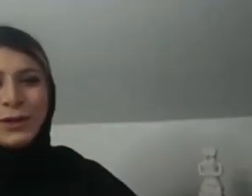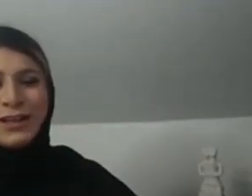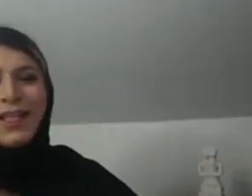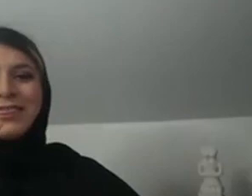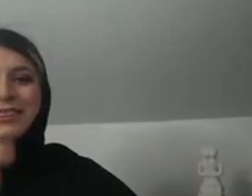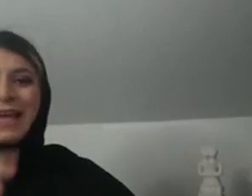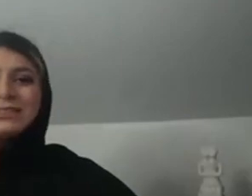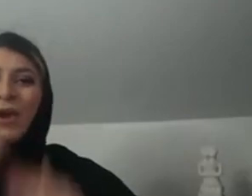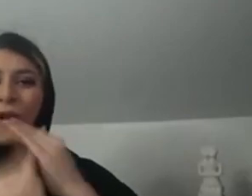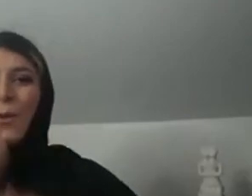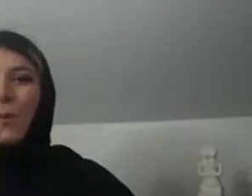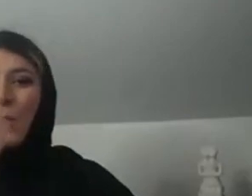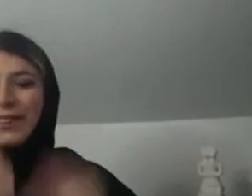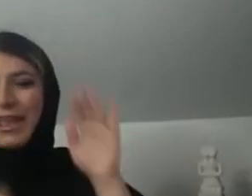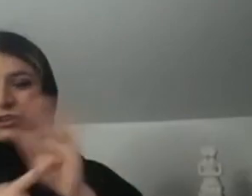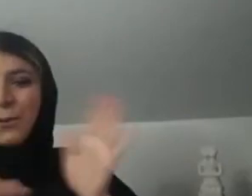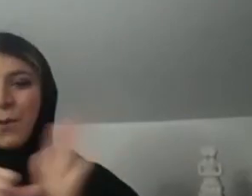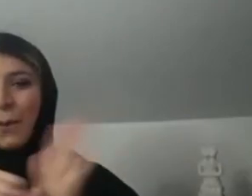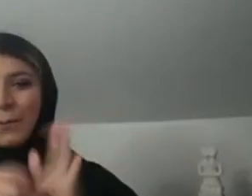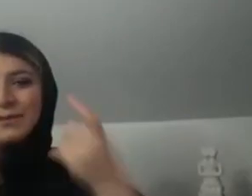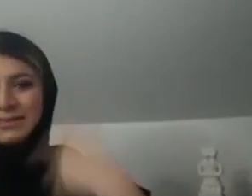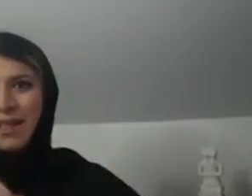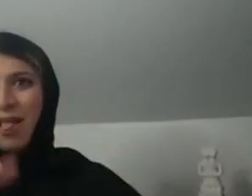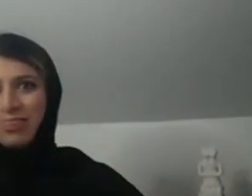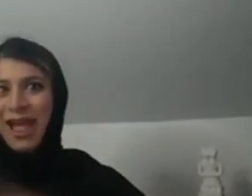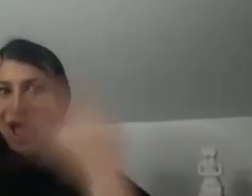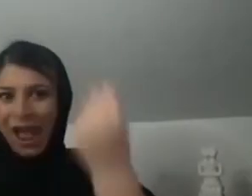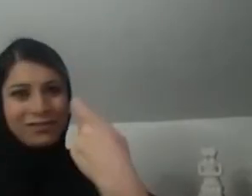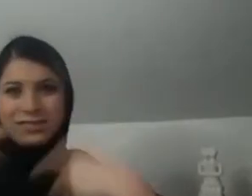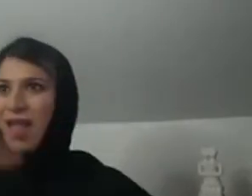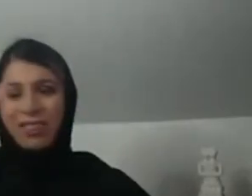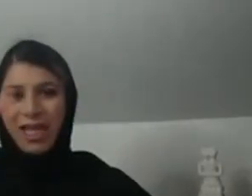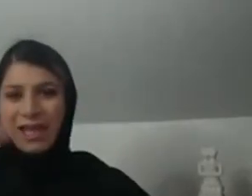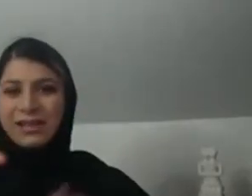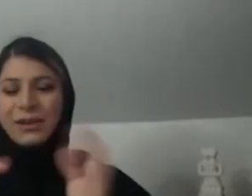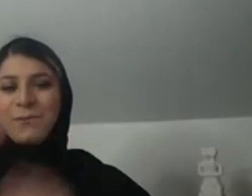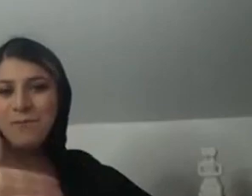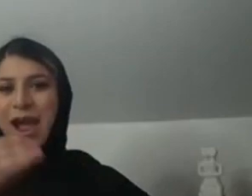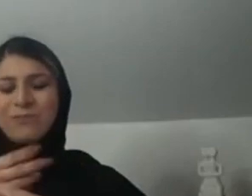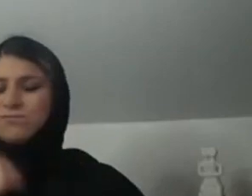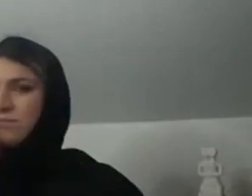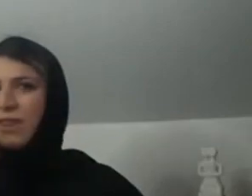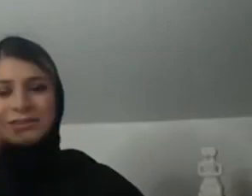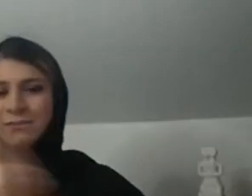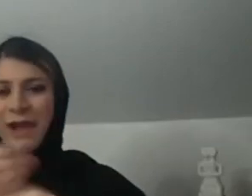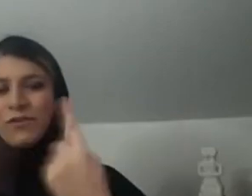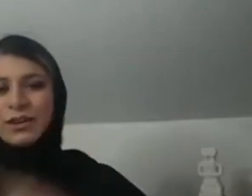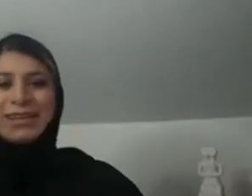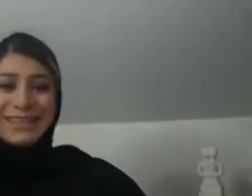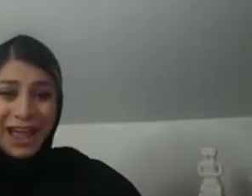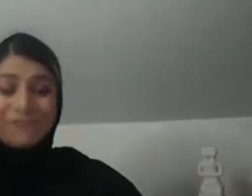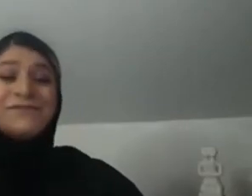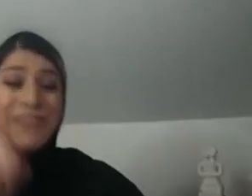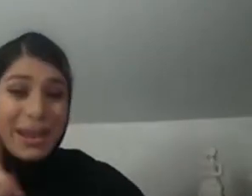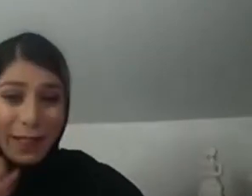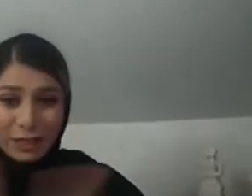it's not a negative. Let's see it as a positive. The only issue we have, uh, within society, uh,